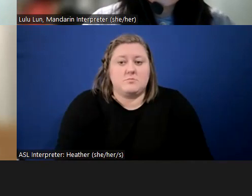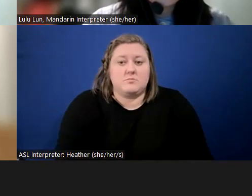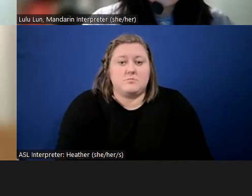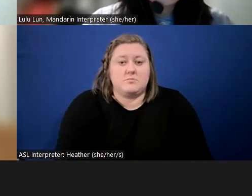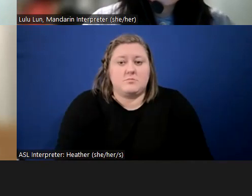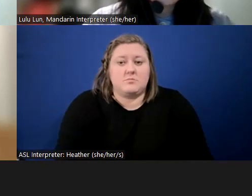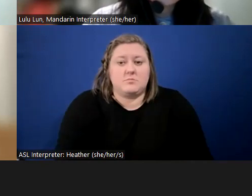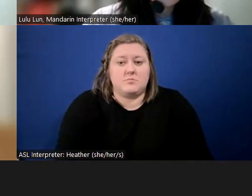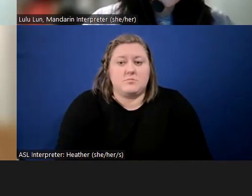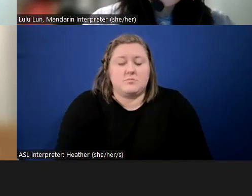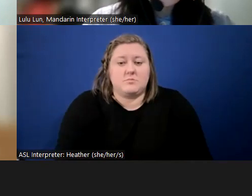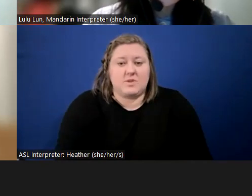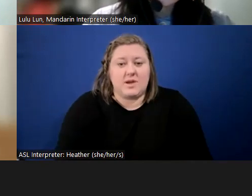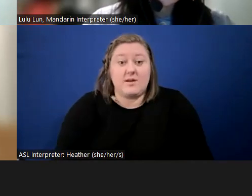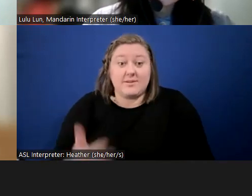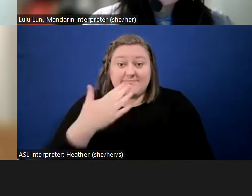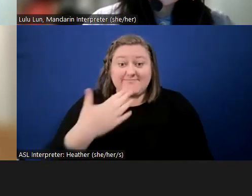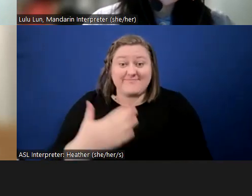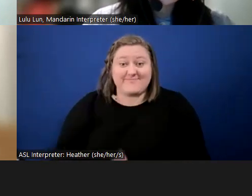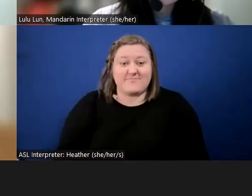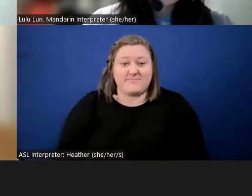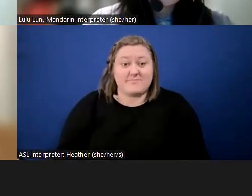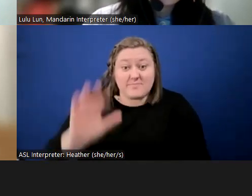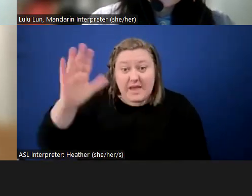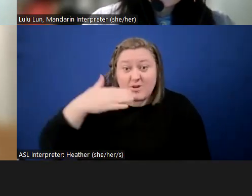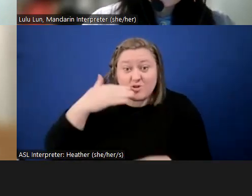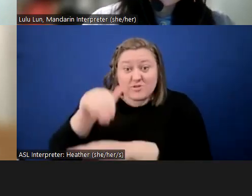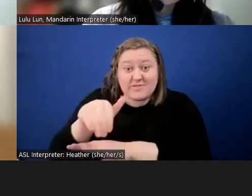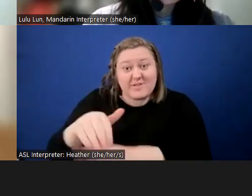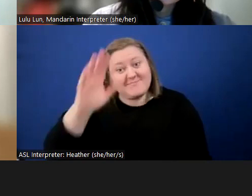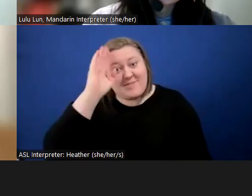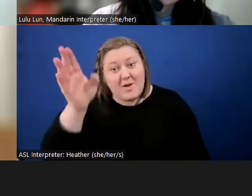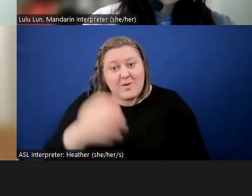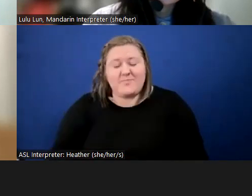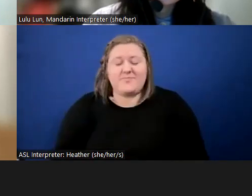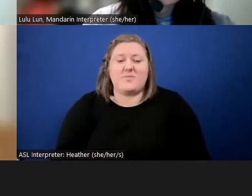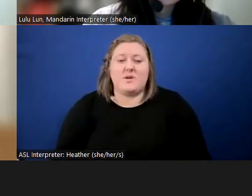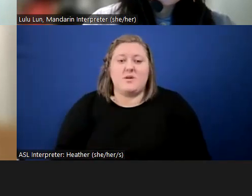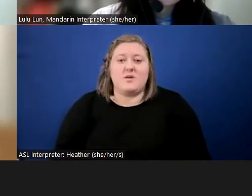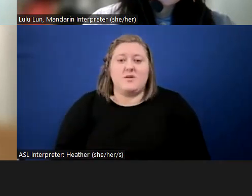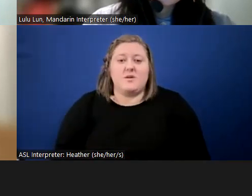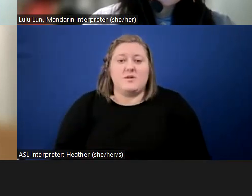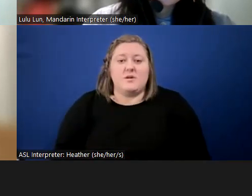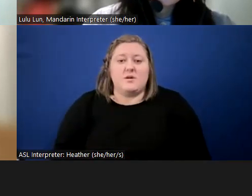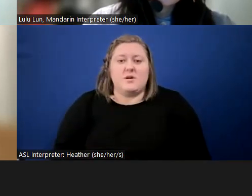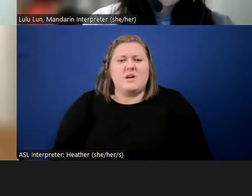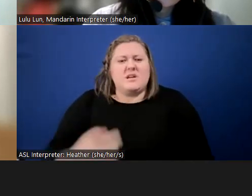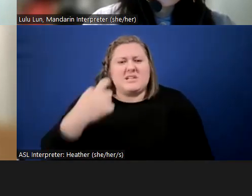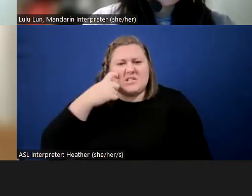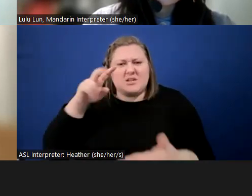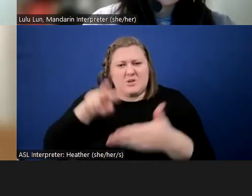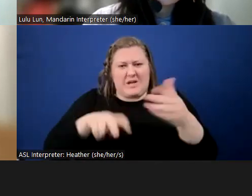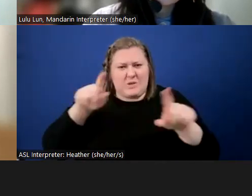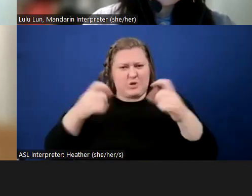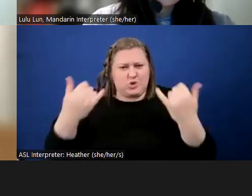Thank you. Good evening. Hello. I just read the questions today